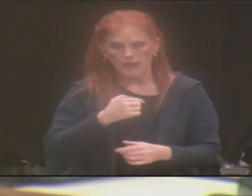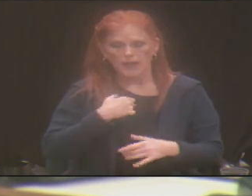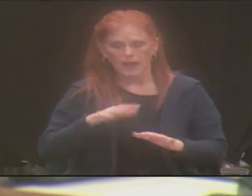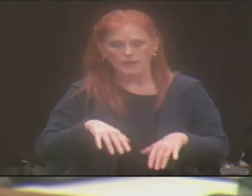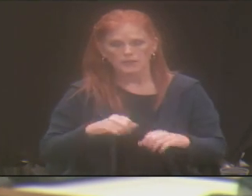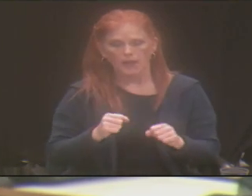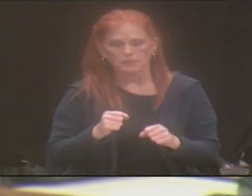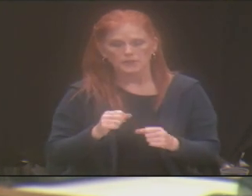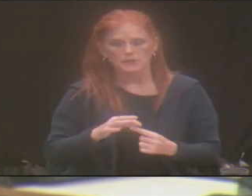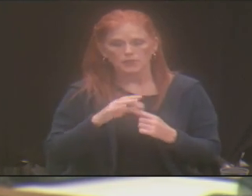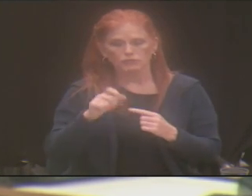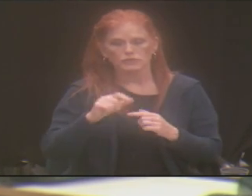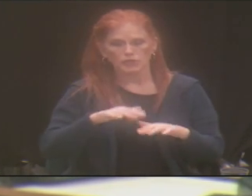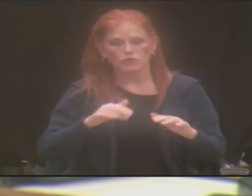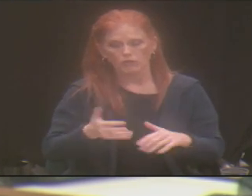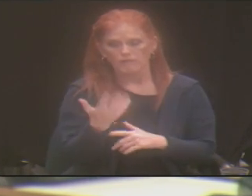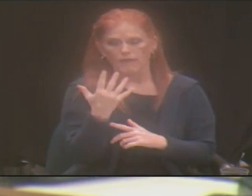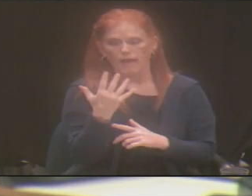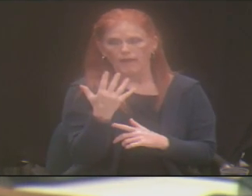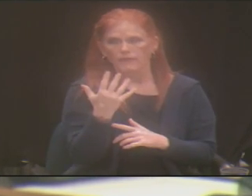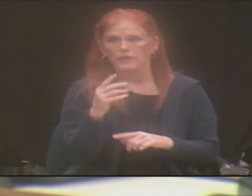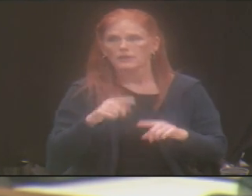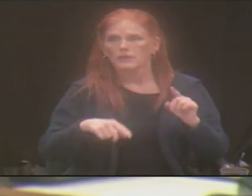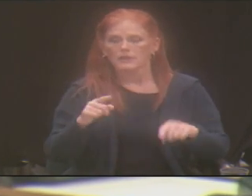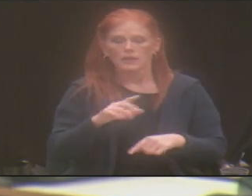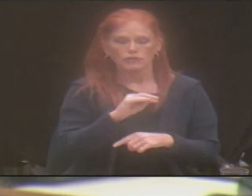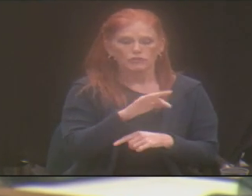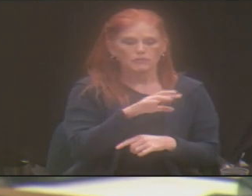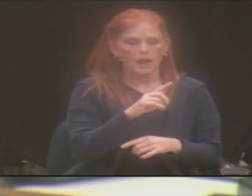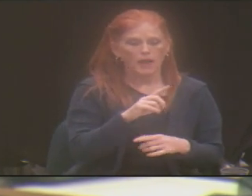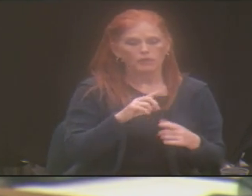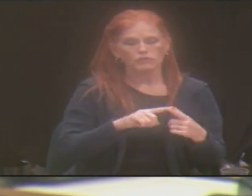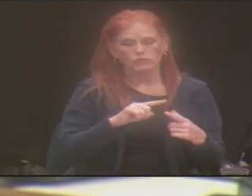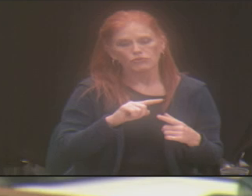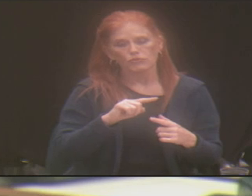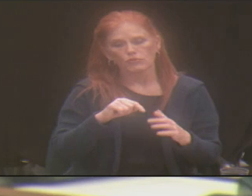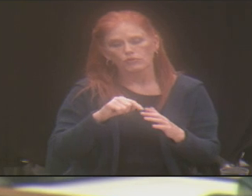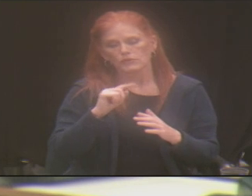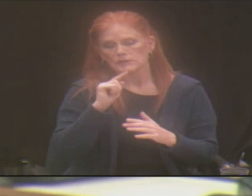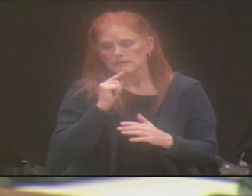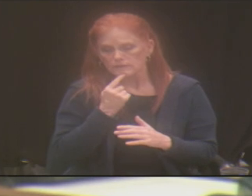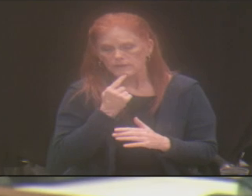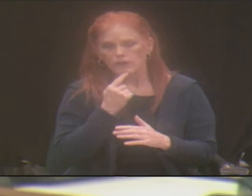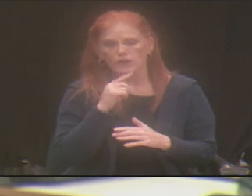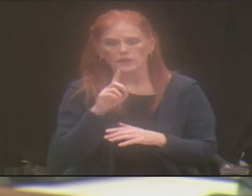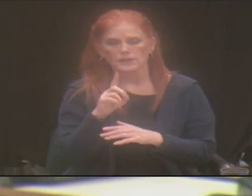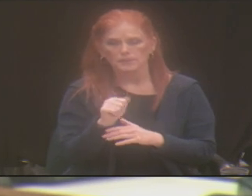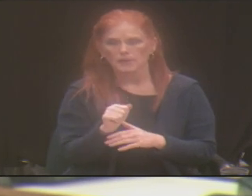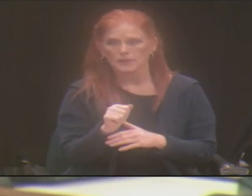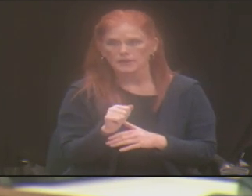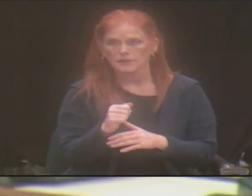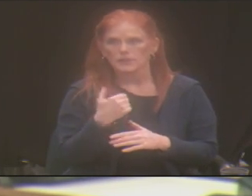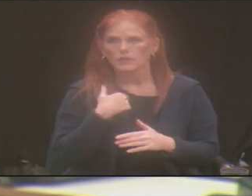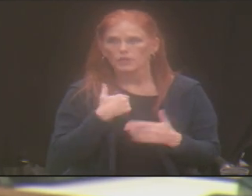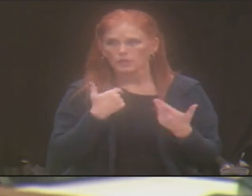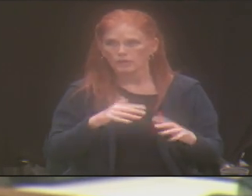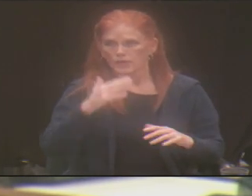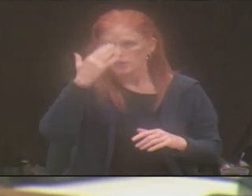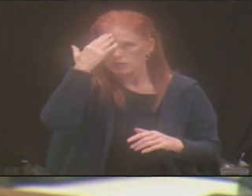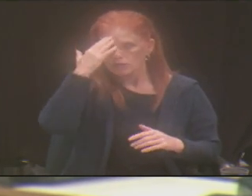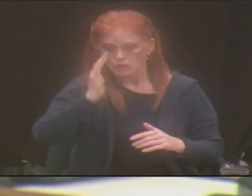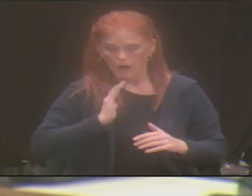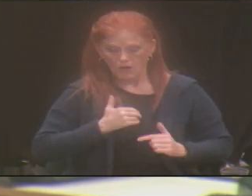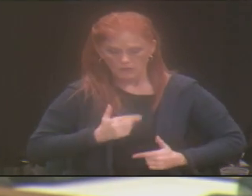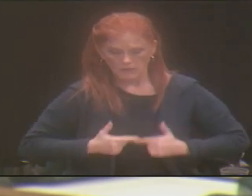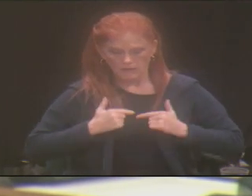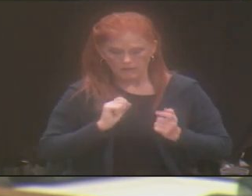needs children ranging in mild to severe disabilities. We knew our life would change. But one